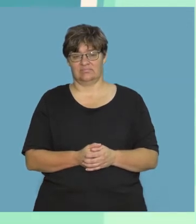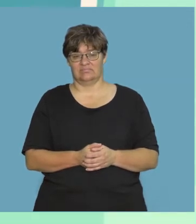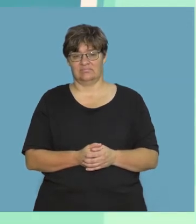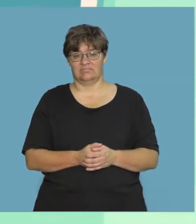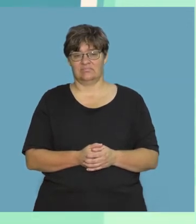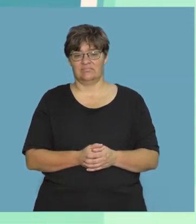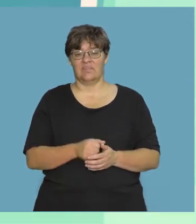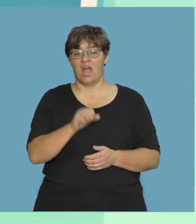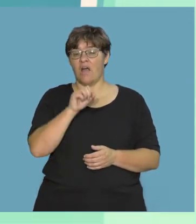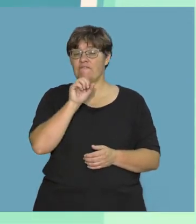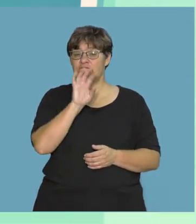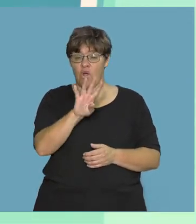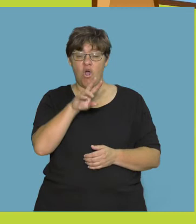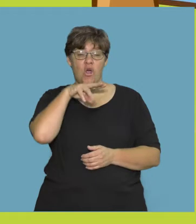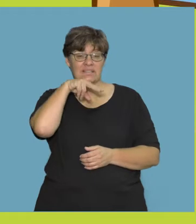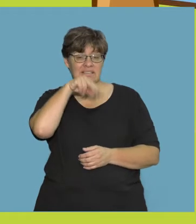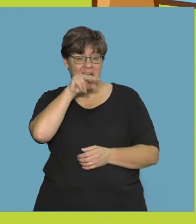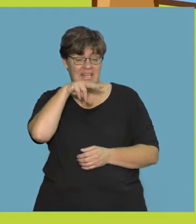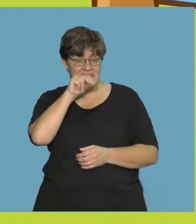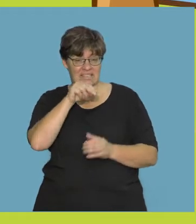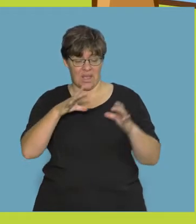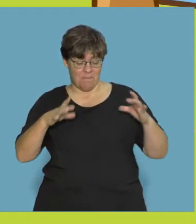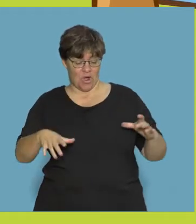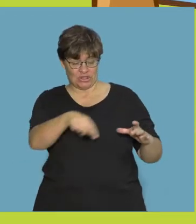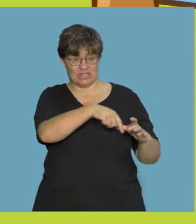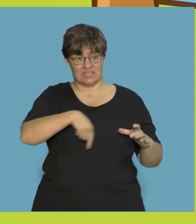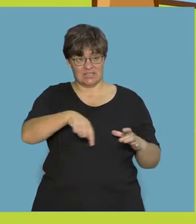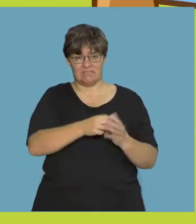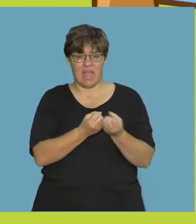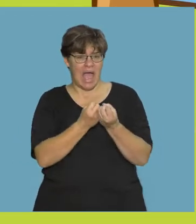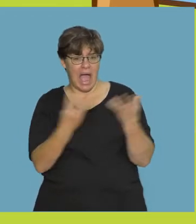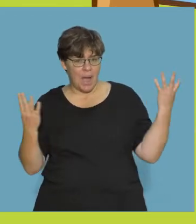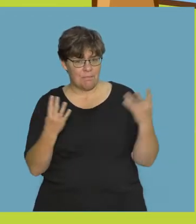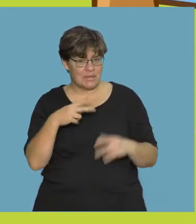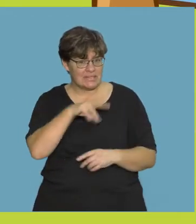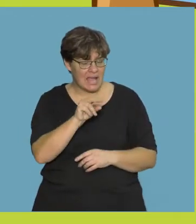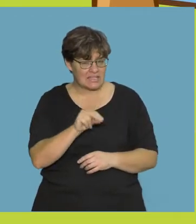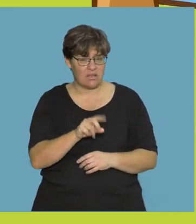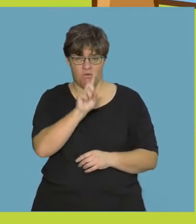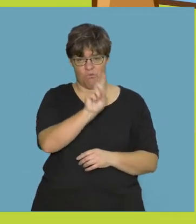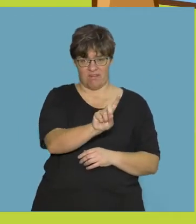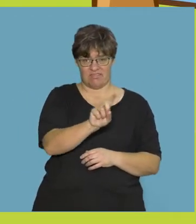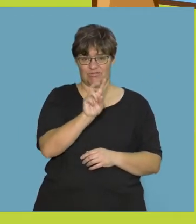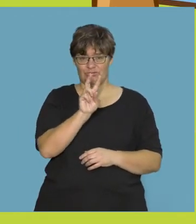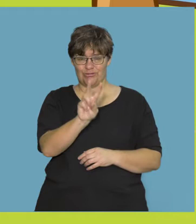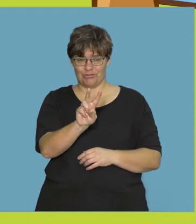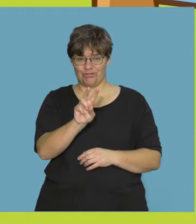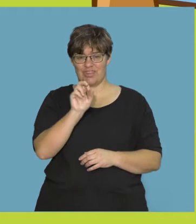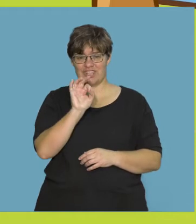Draw four ducks in a pond. How many ducks are in the pond? One, two,